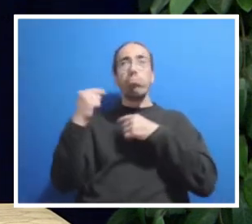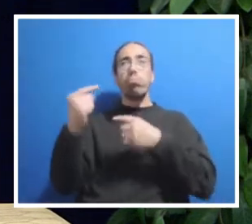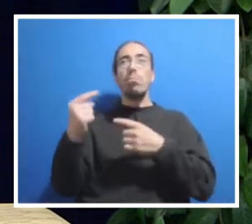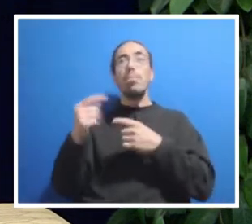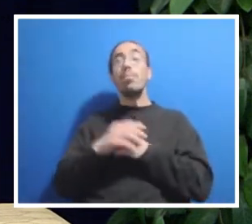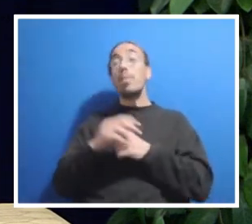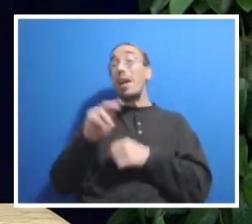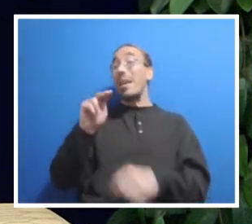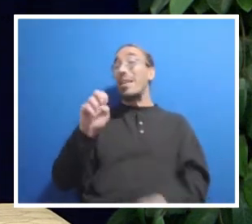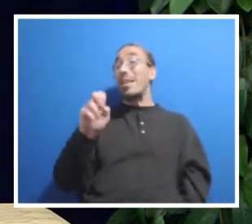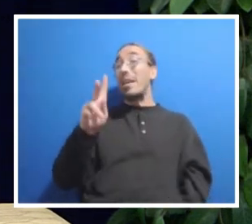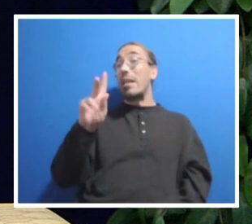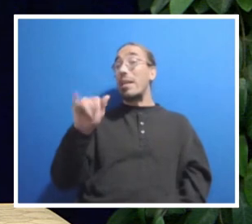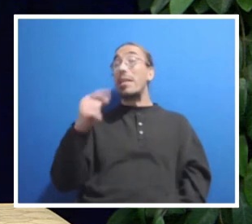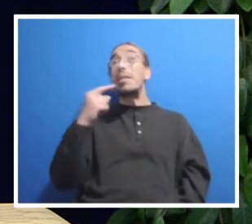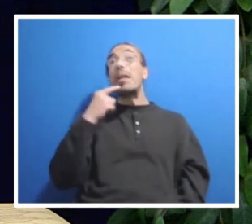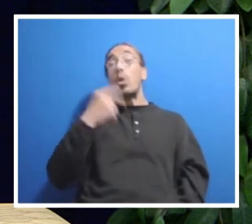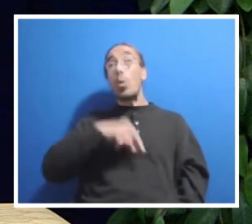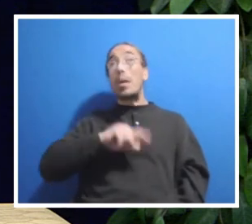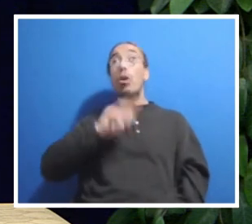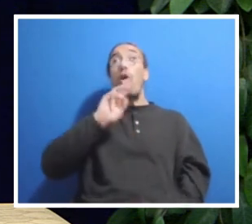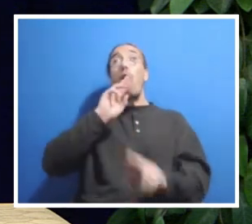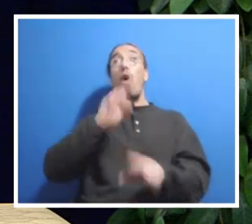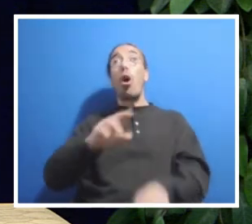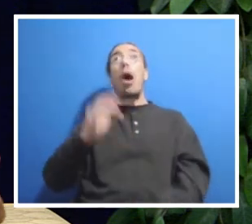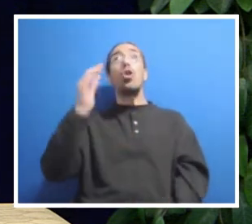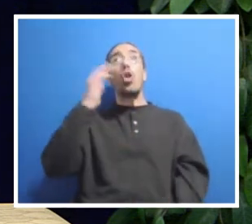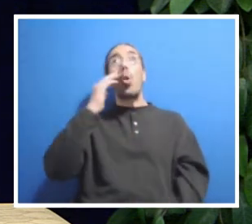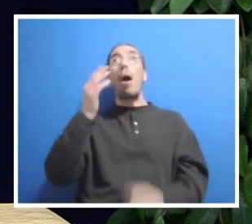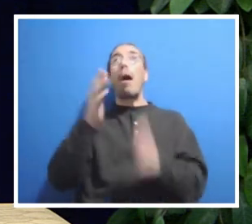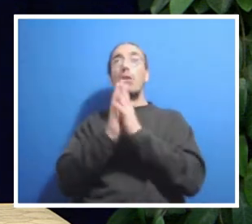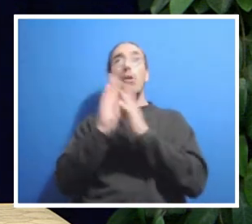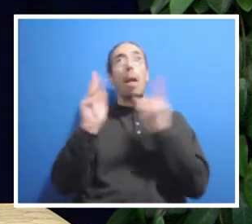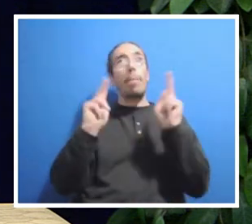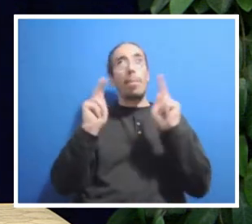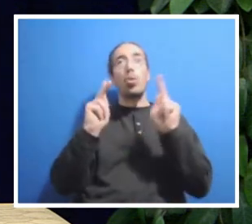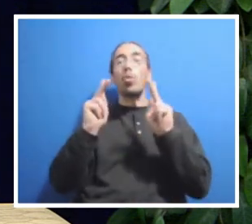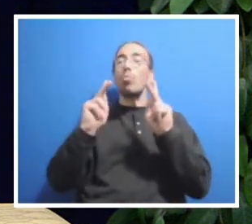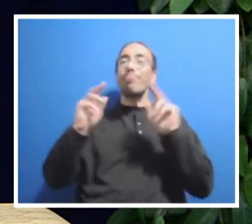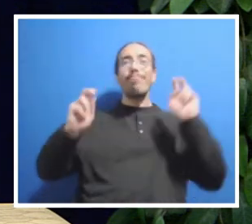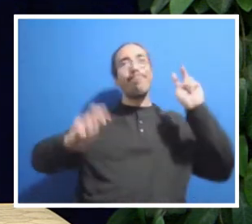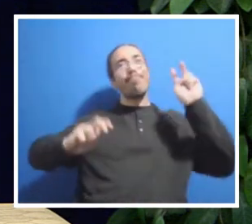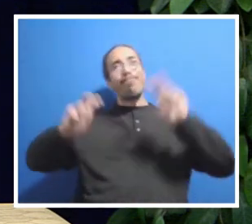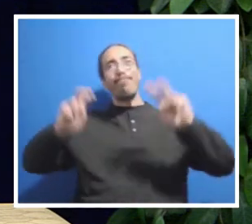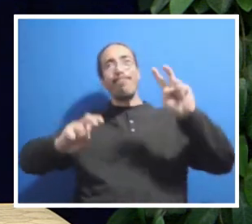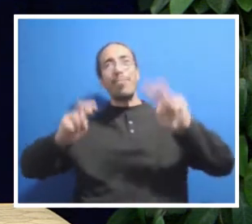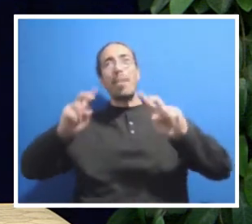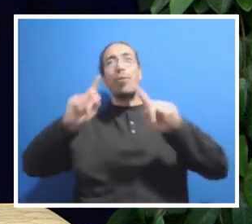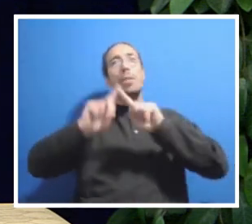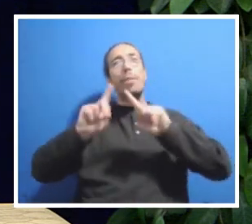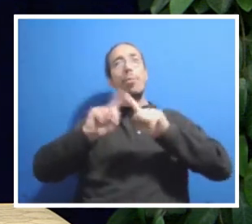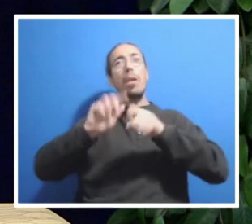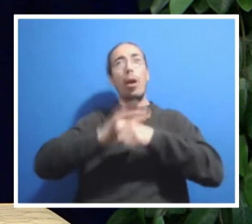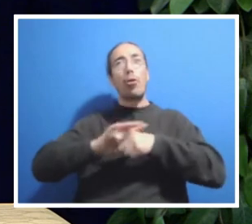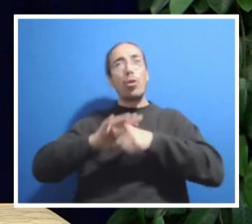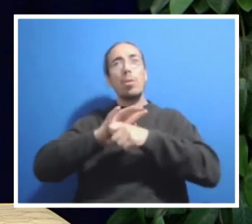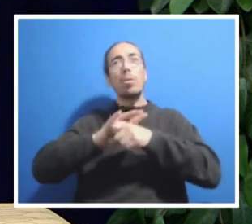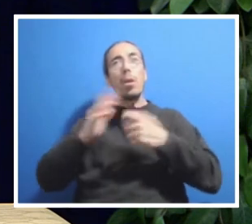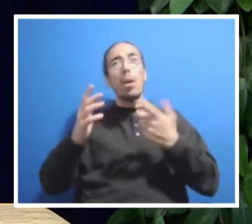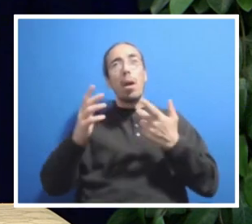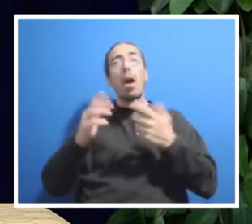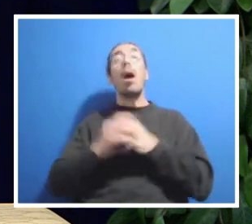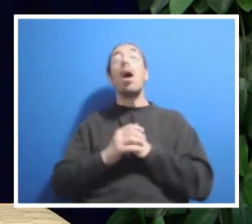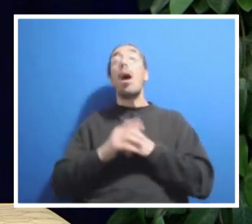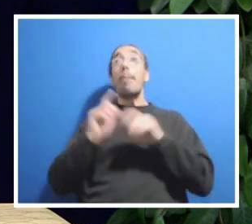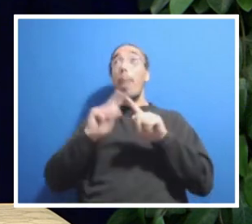earlier about the we are. We know that we're asking a lot of people to chip in in areas that maybe they haven't before. We have a